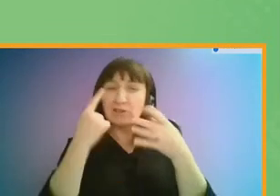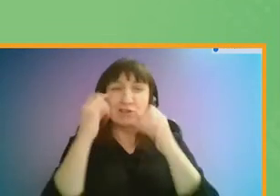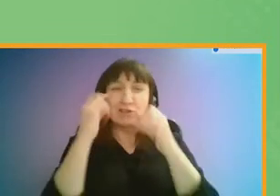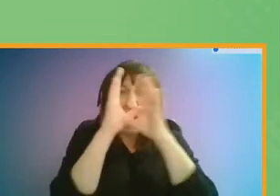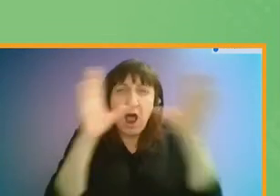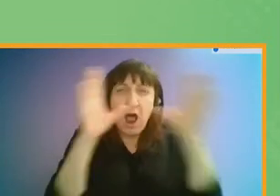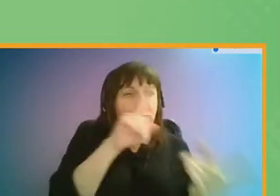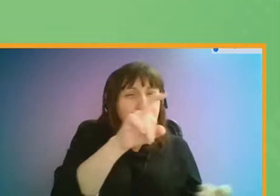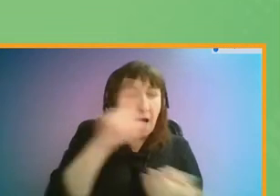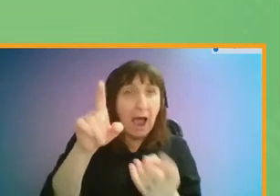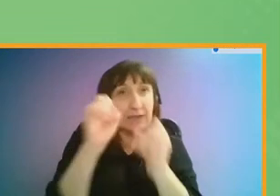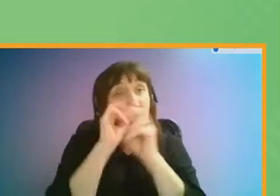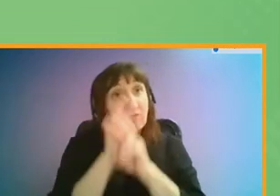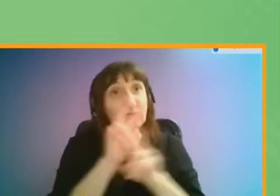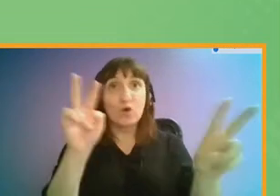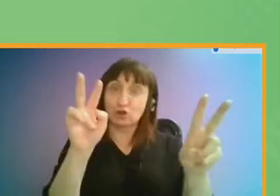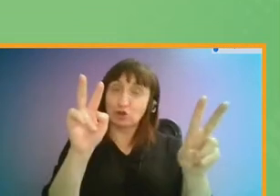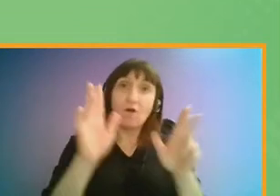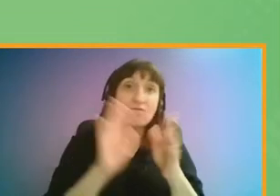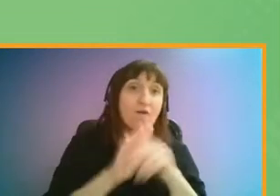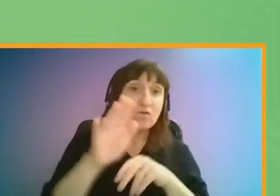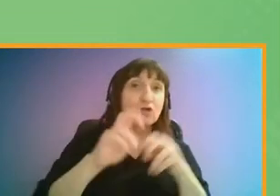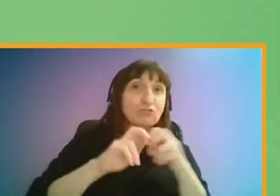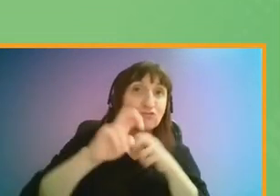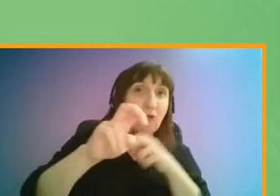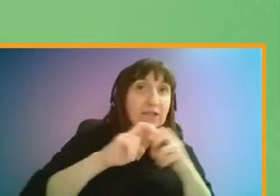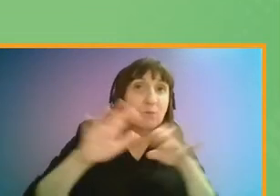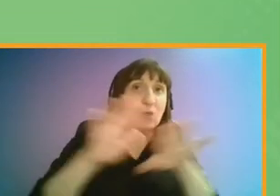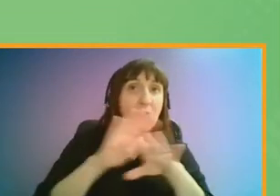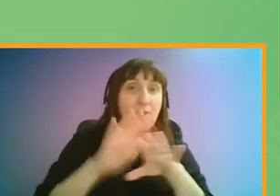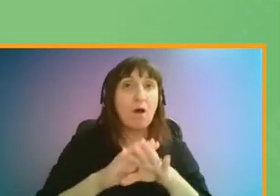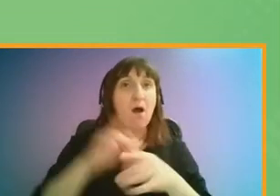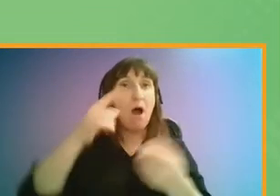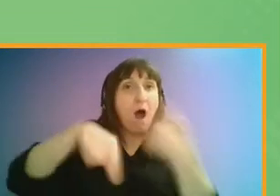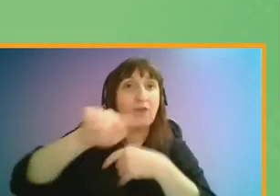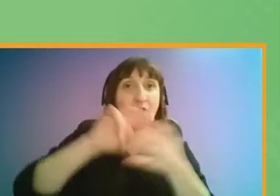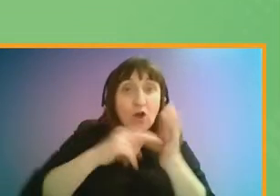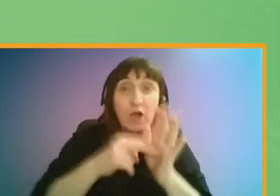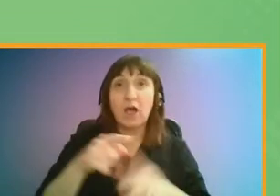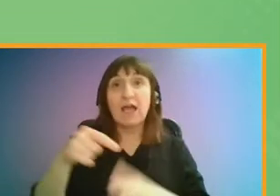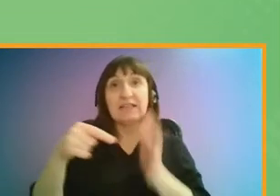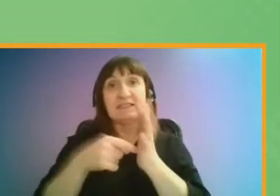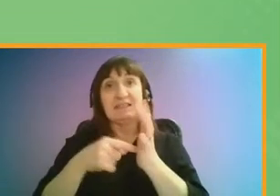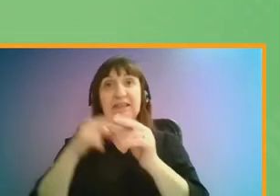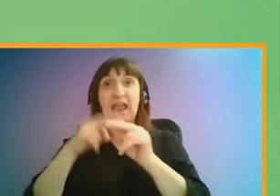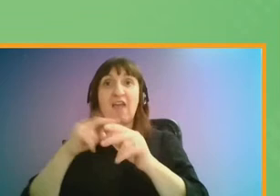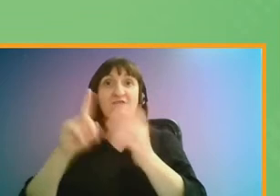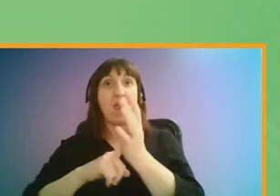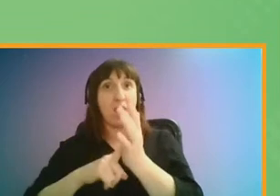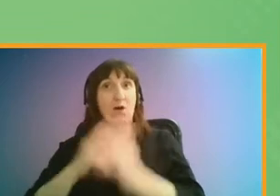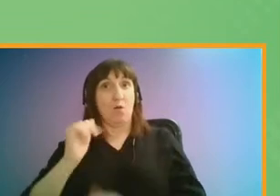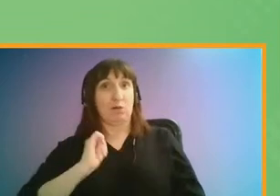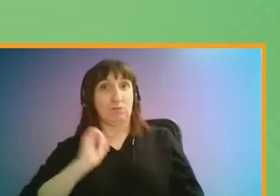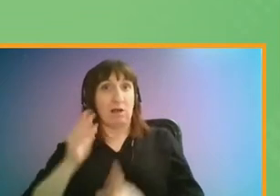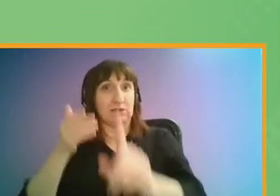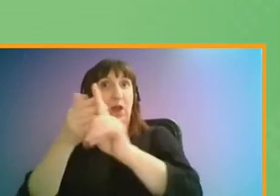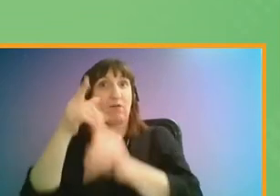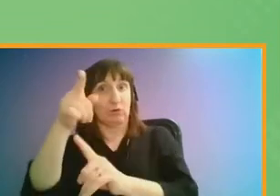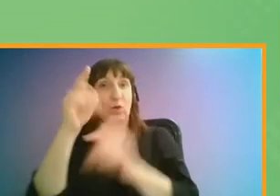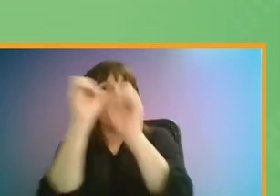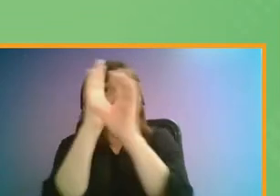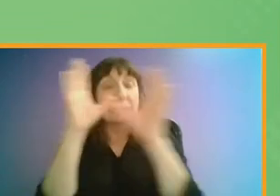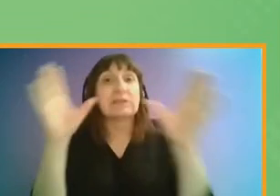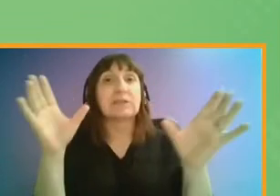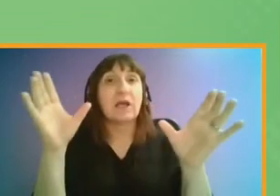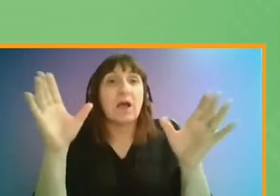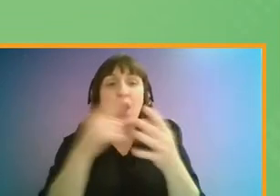ideas and visions for London's future transport network that other organisations, including TfL, were predicting or aspiring to. These